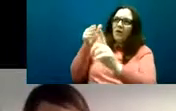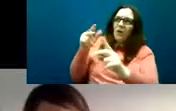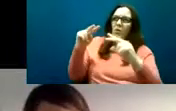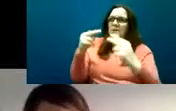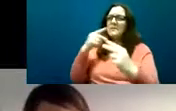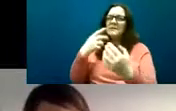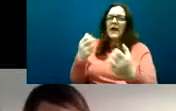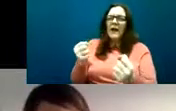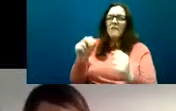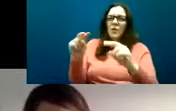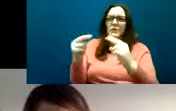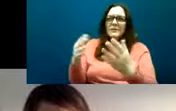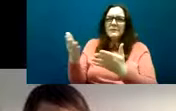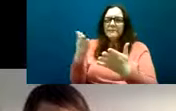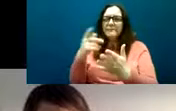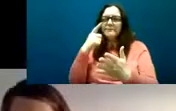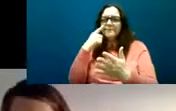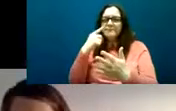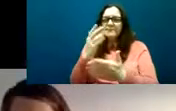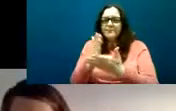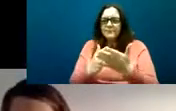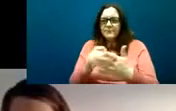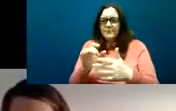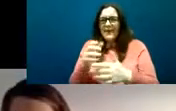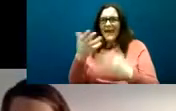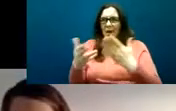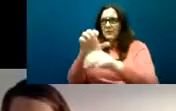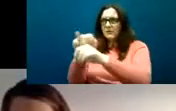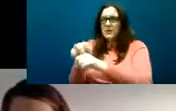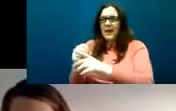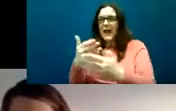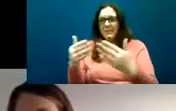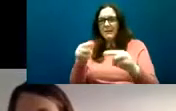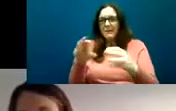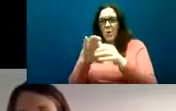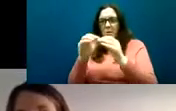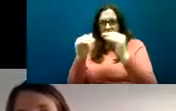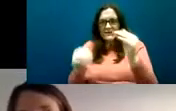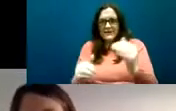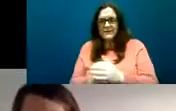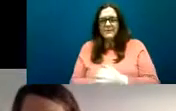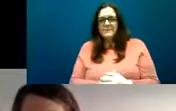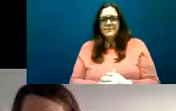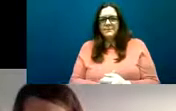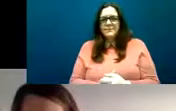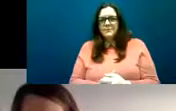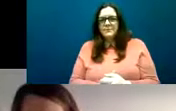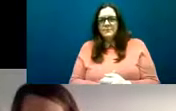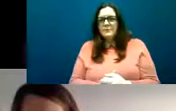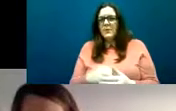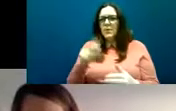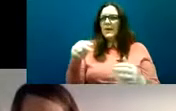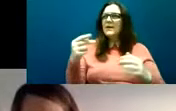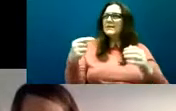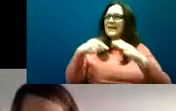prevalence because obviously we weren't going to get these individuals into any kind of a clinical multidisciplinary assessment